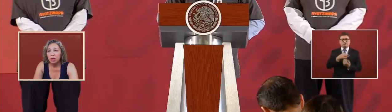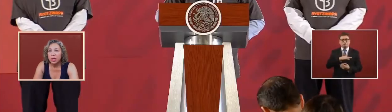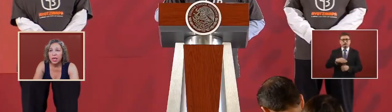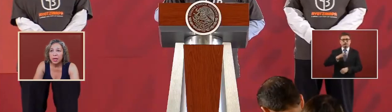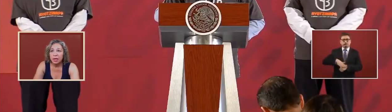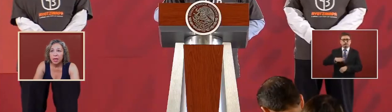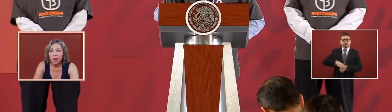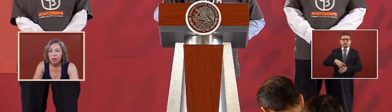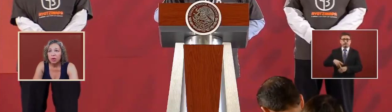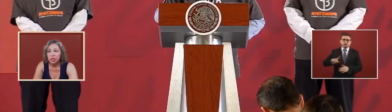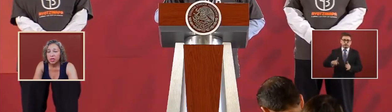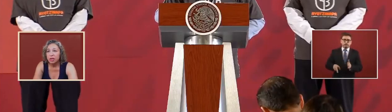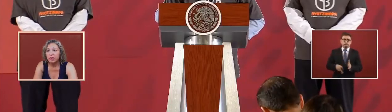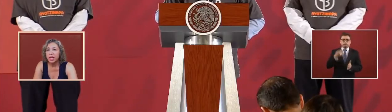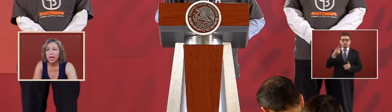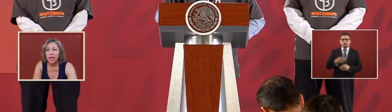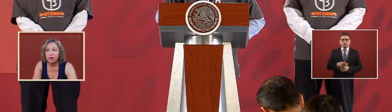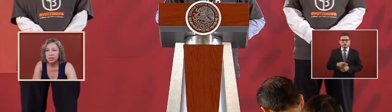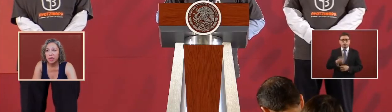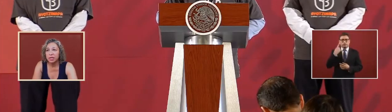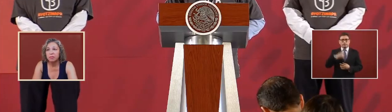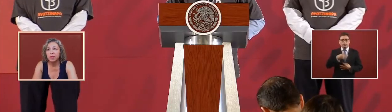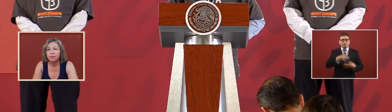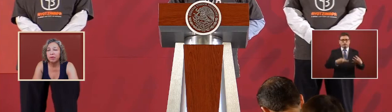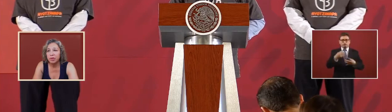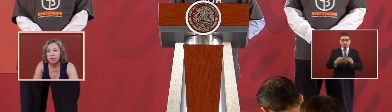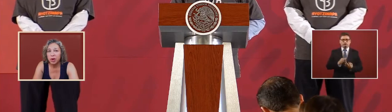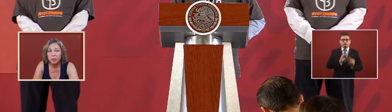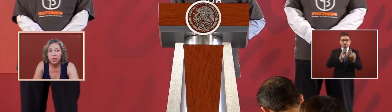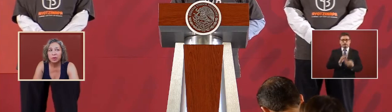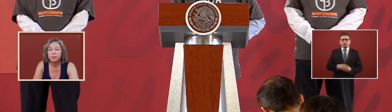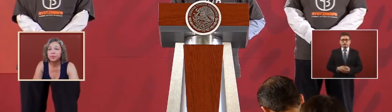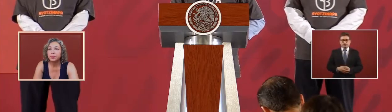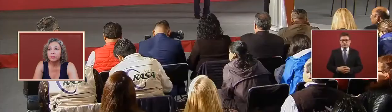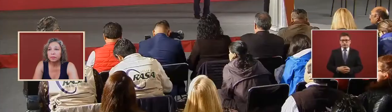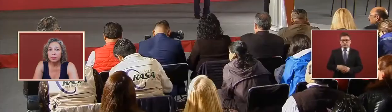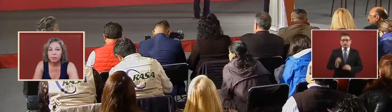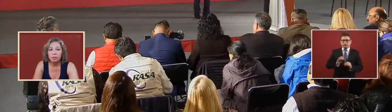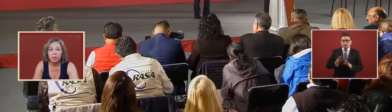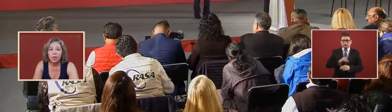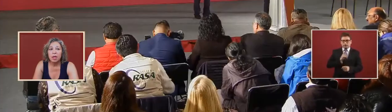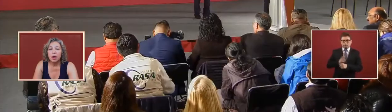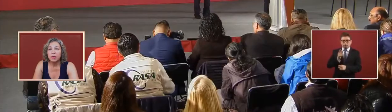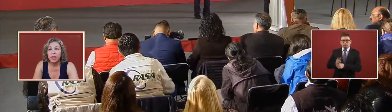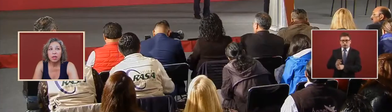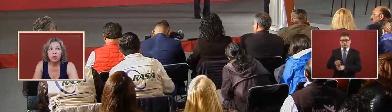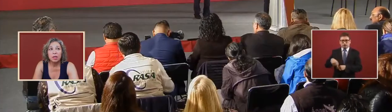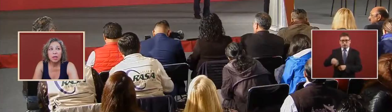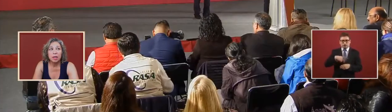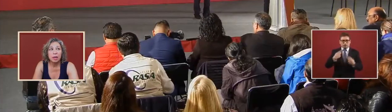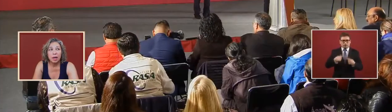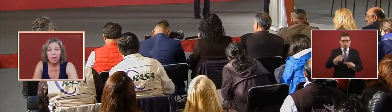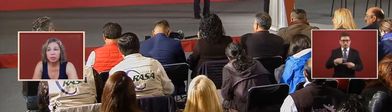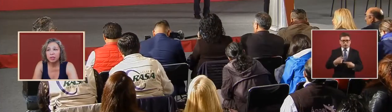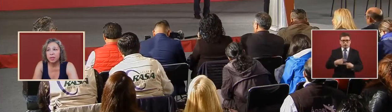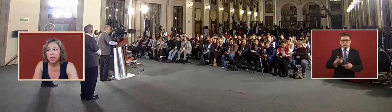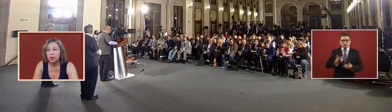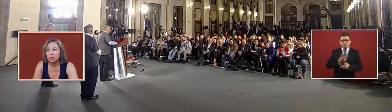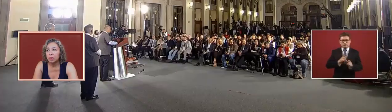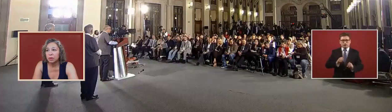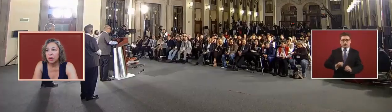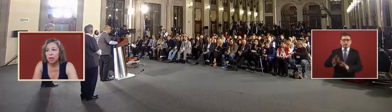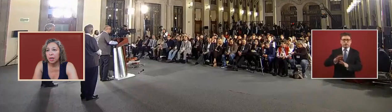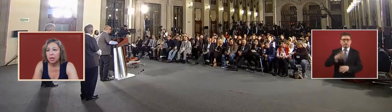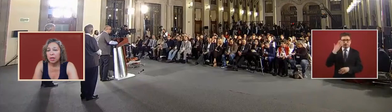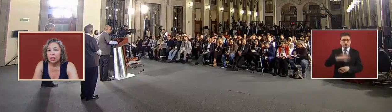will be called again in order to give an accounting before the tribunal are they local able to be